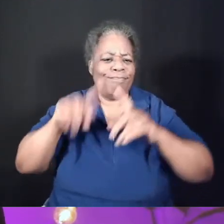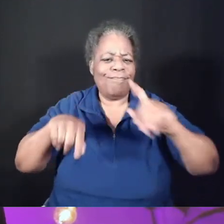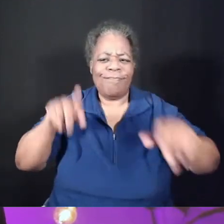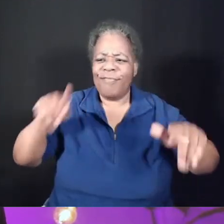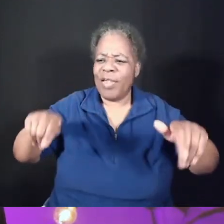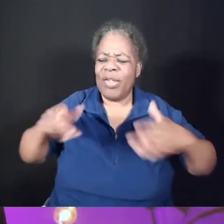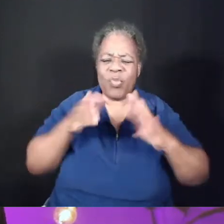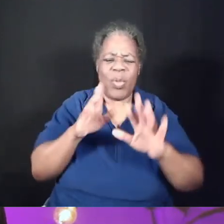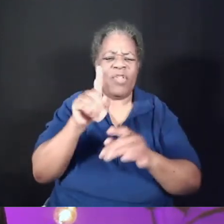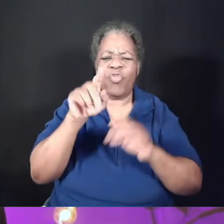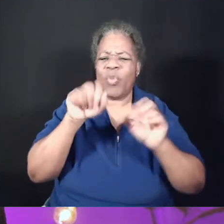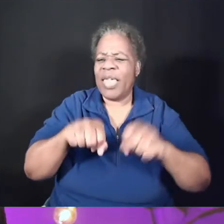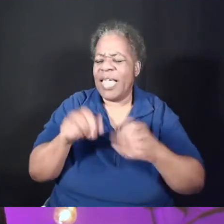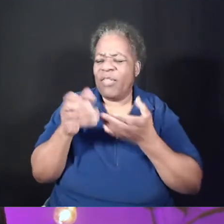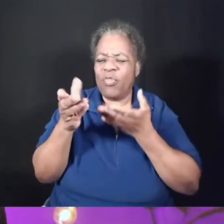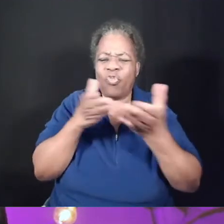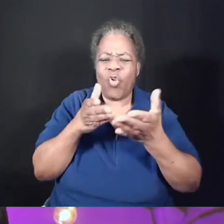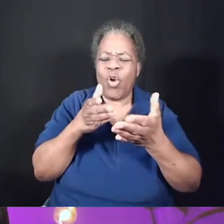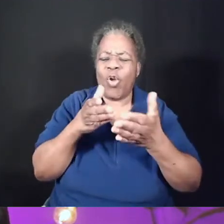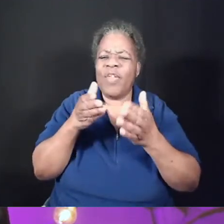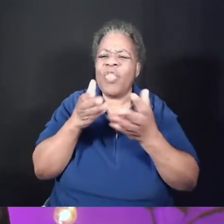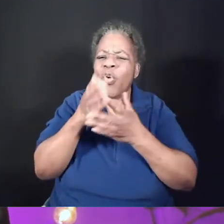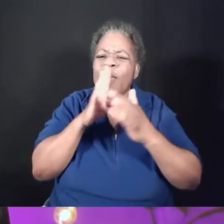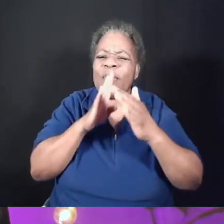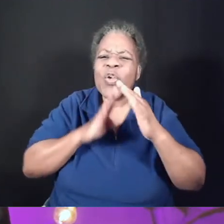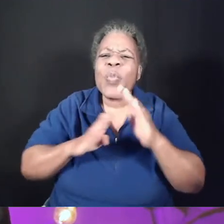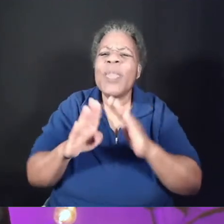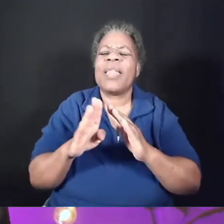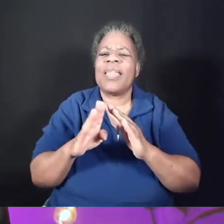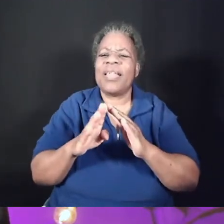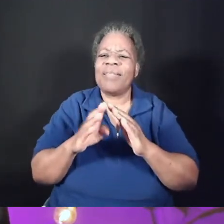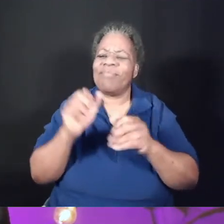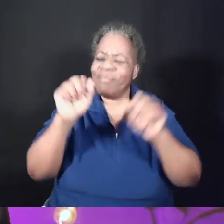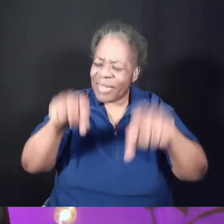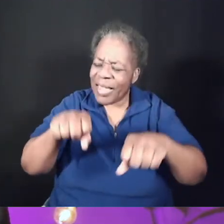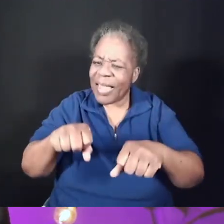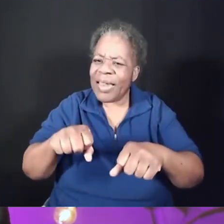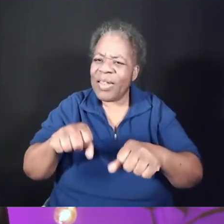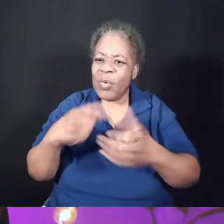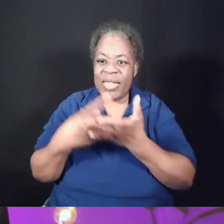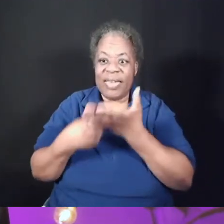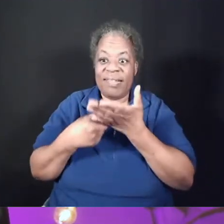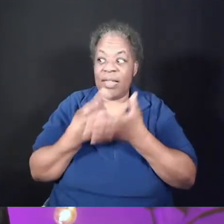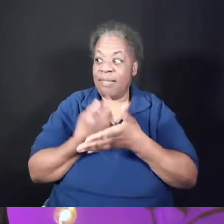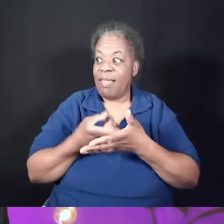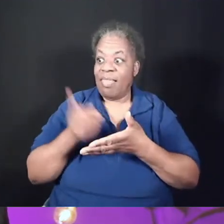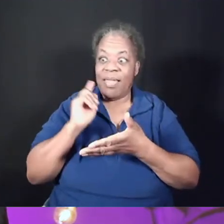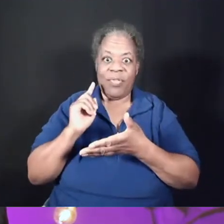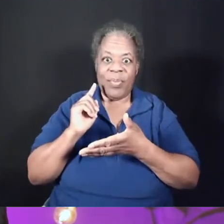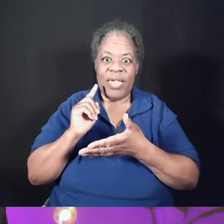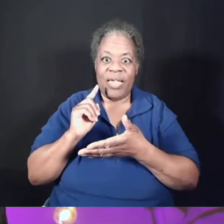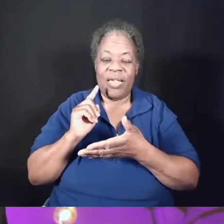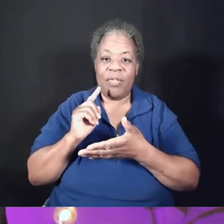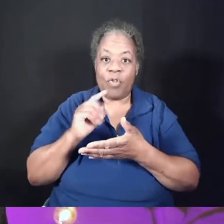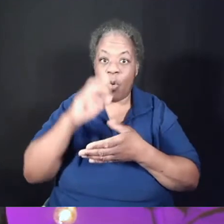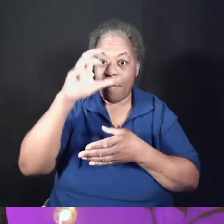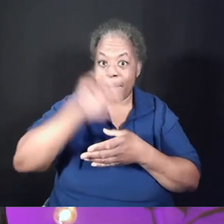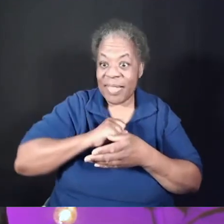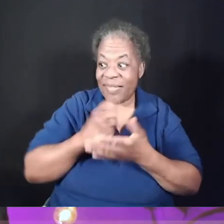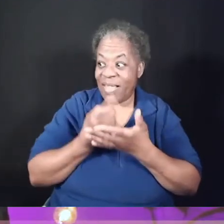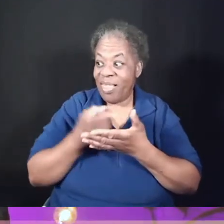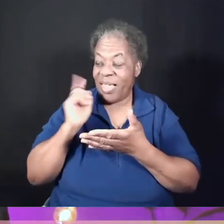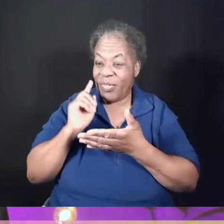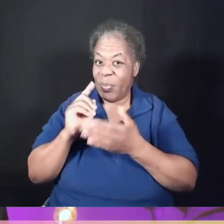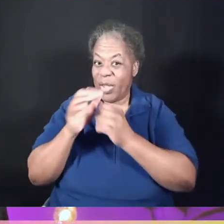your community in humility through these efforts. We talked about this in length last week. So check out last week's online worship service for more